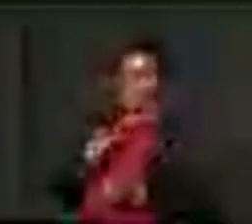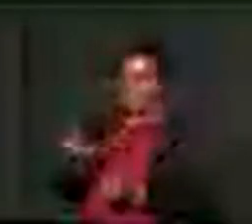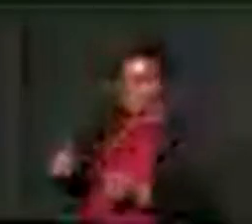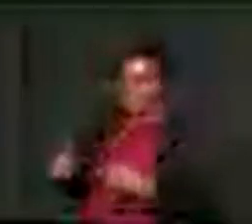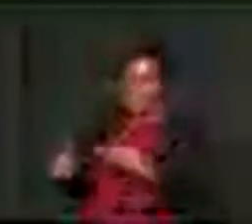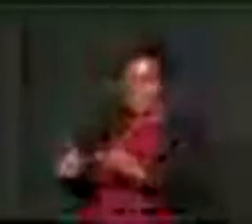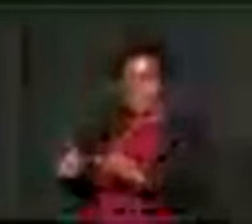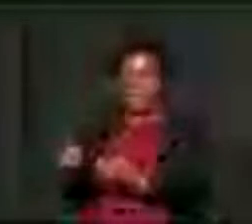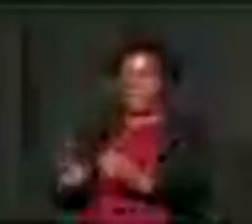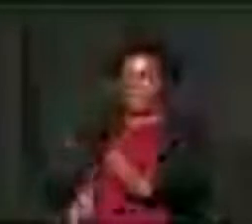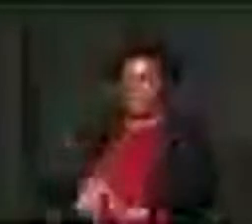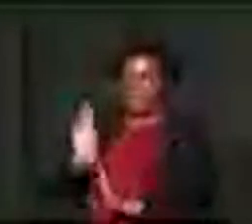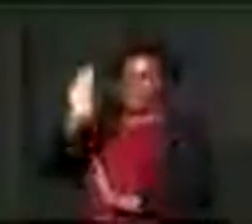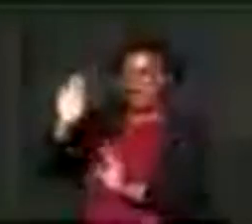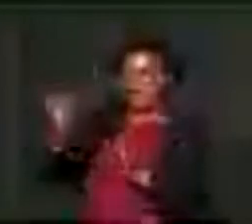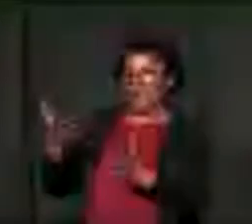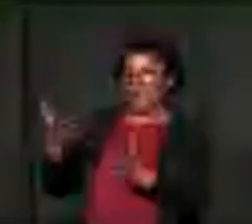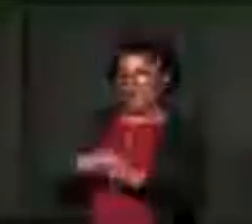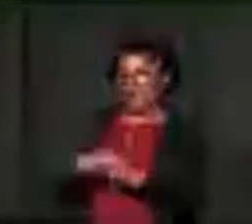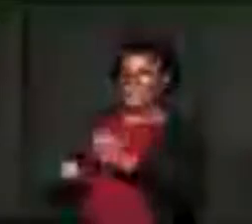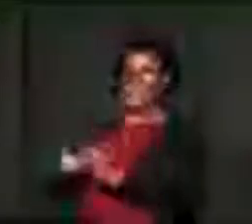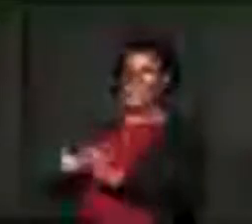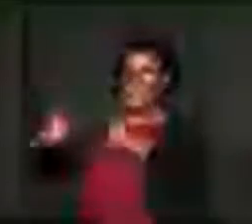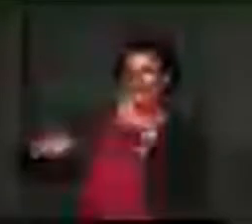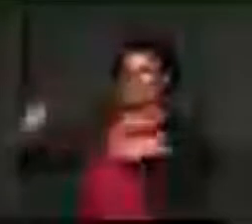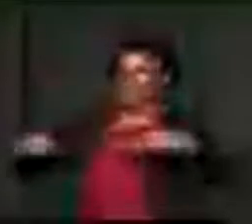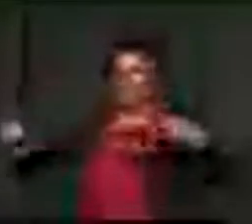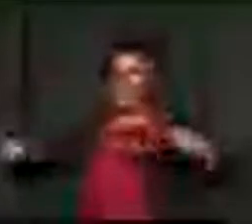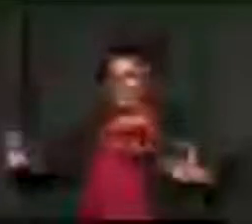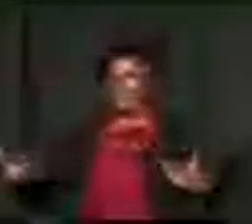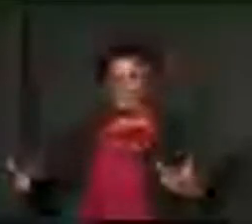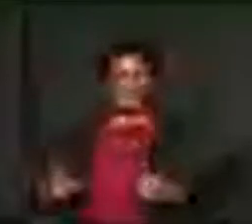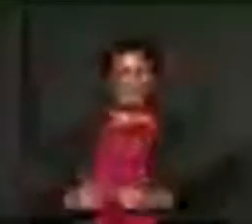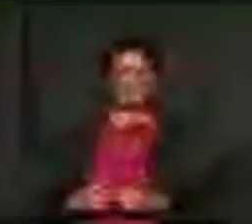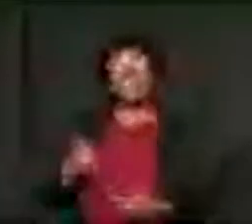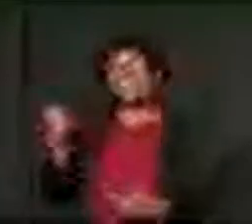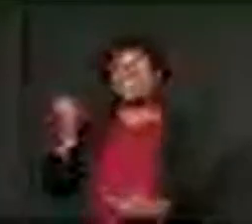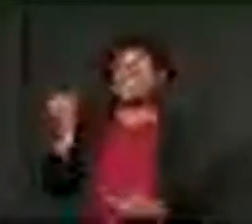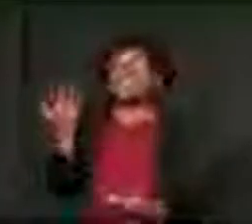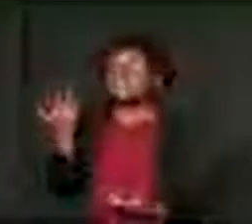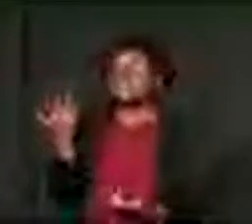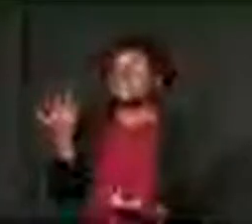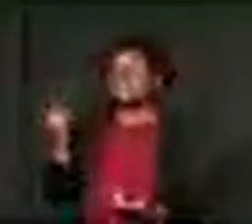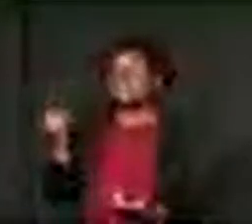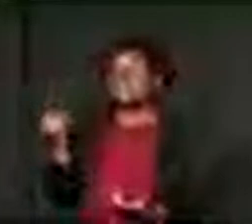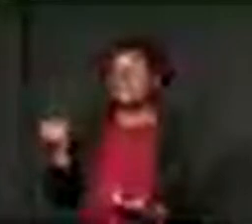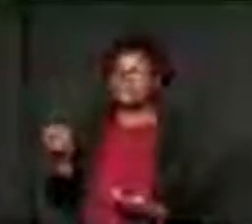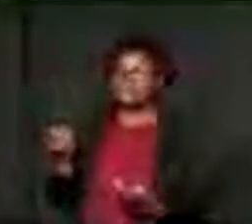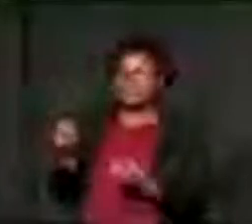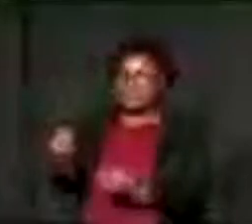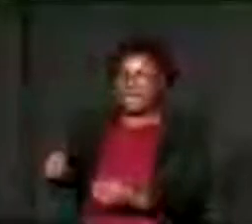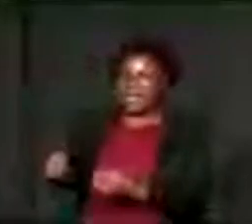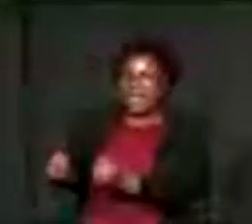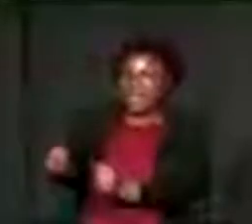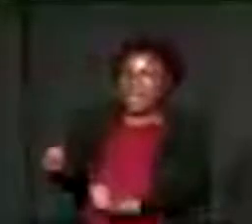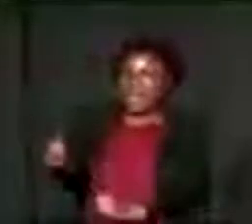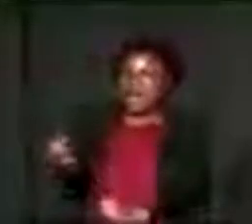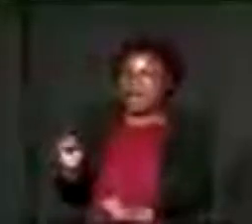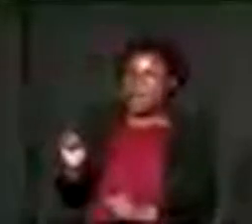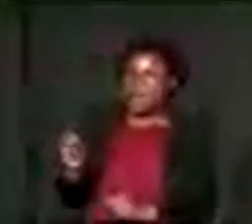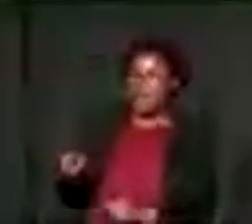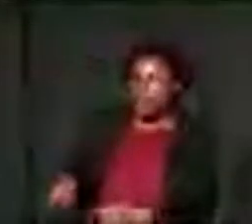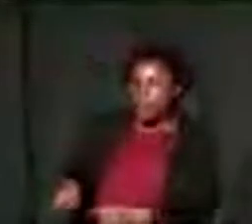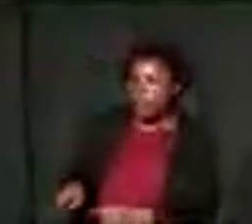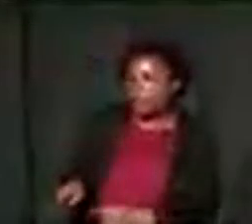it's something like a child belongs to the mother, to the family, and the